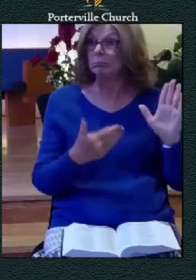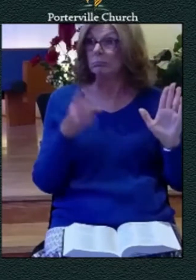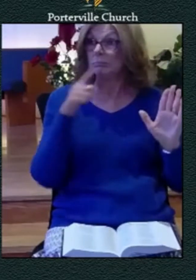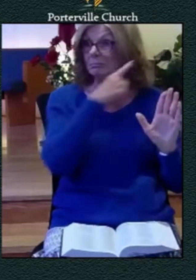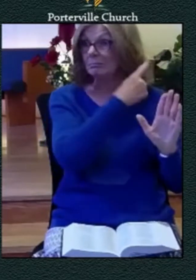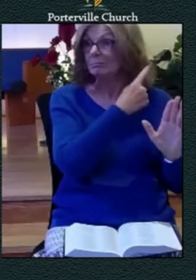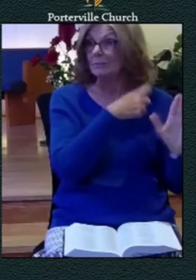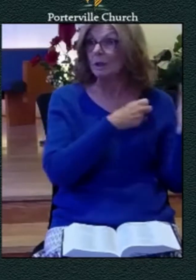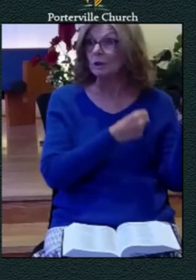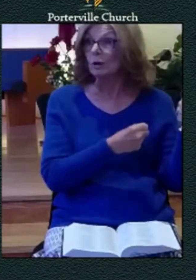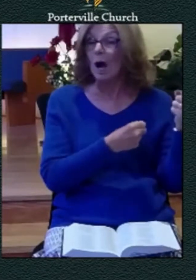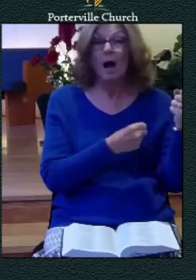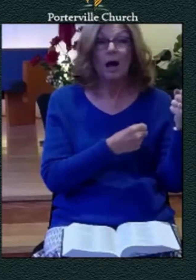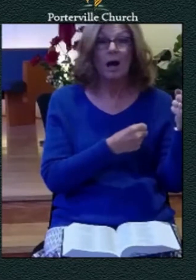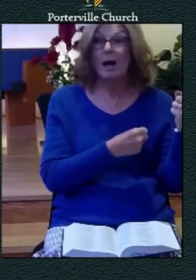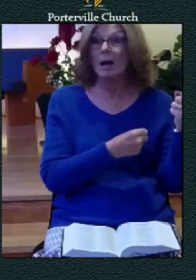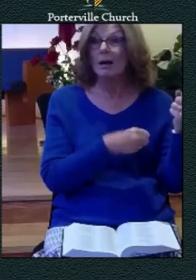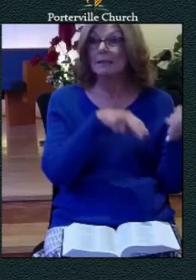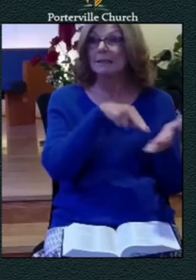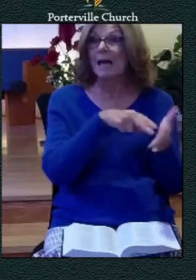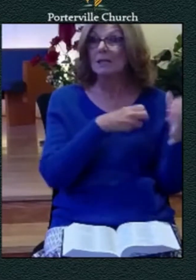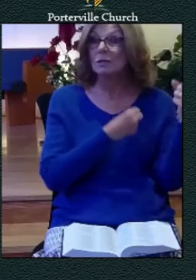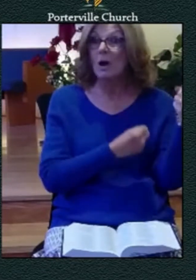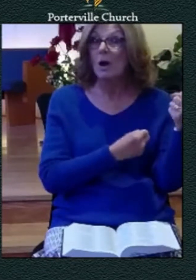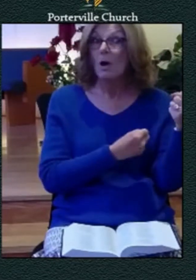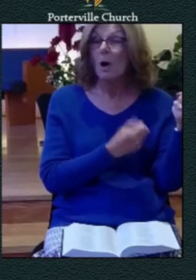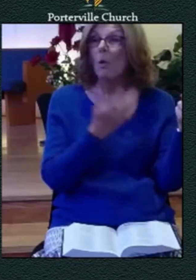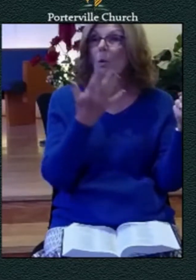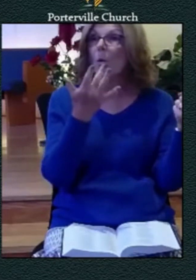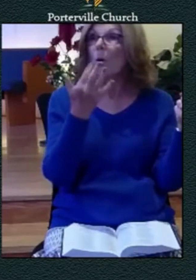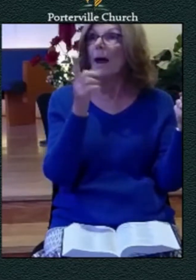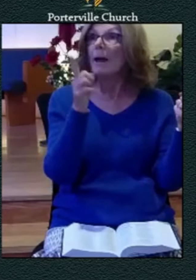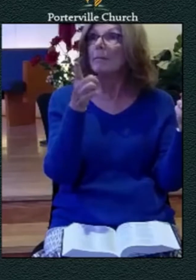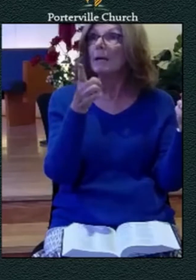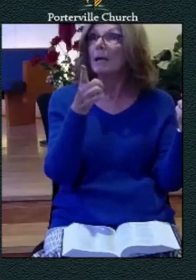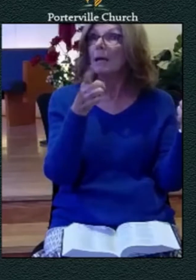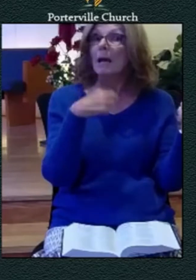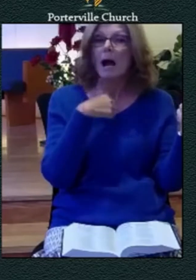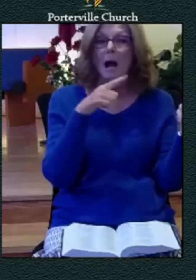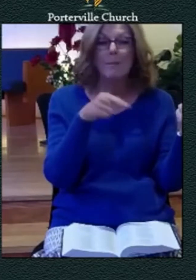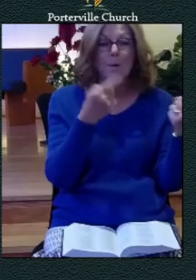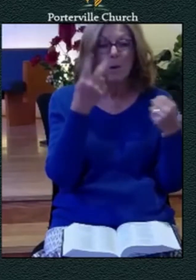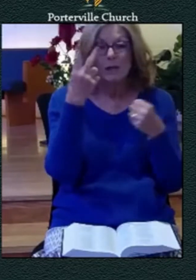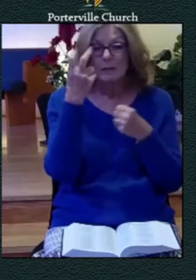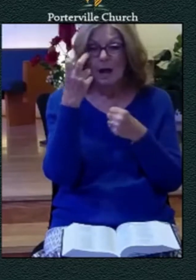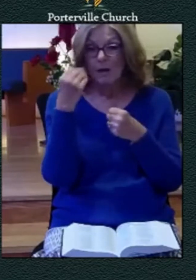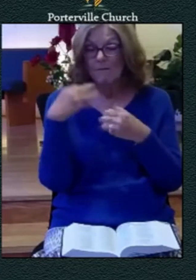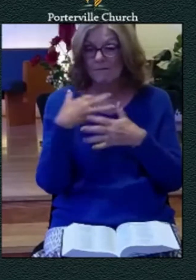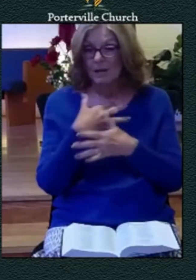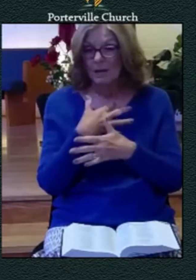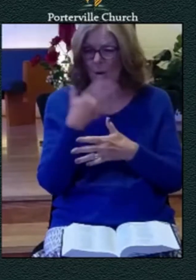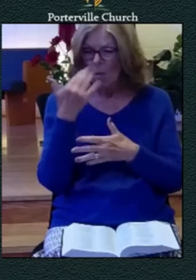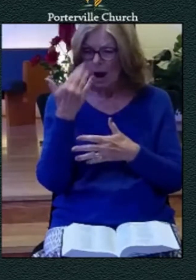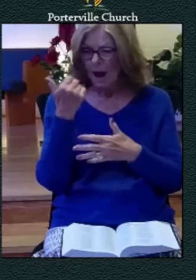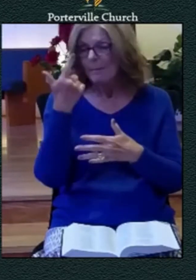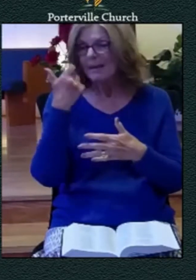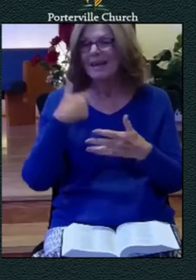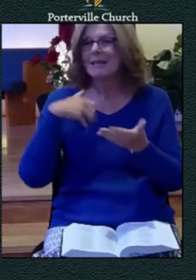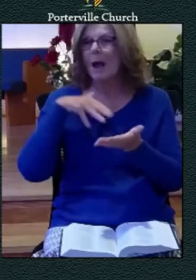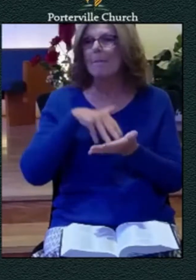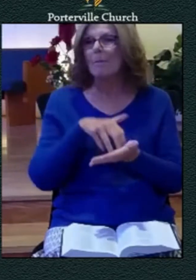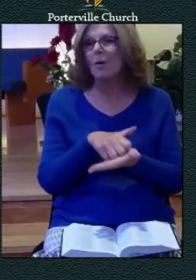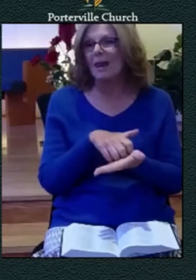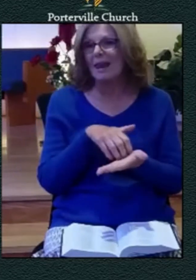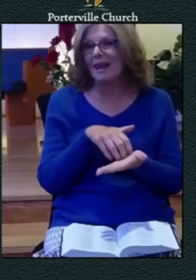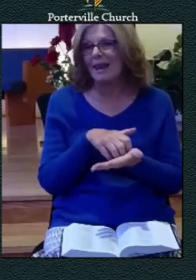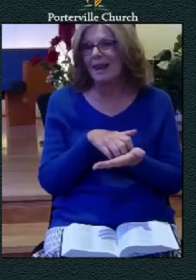a minute i'm only doubting and fearing because of my weakness and